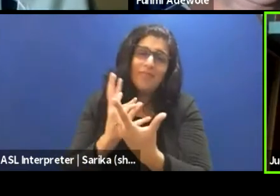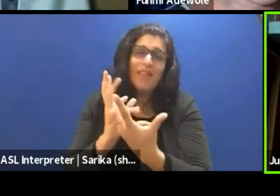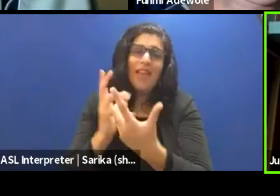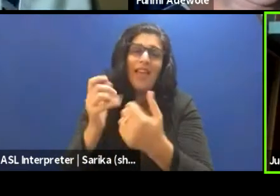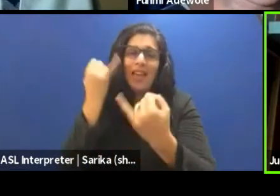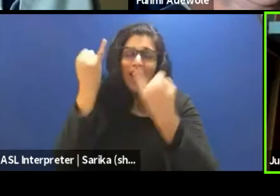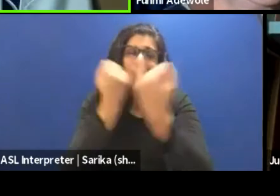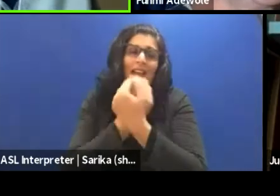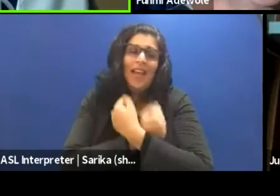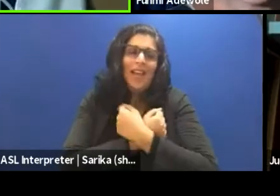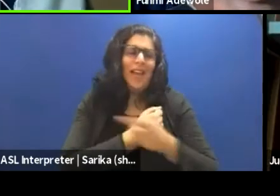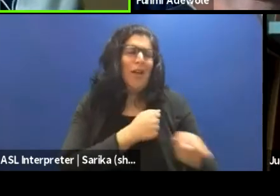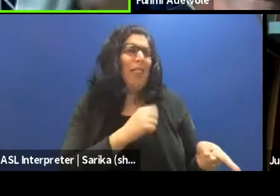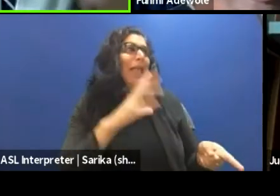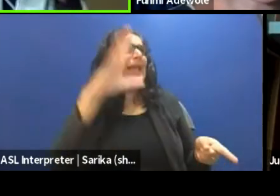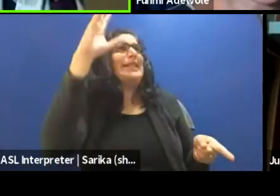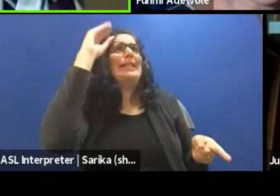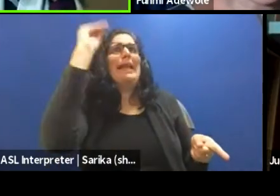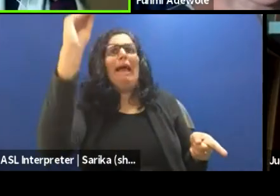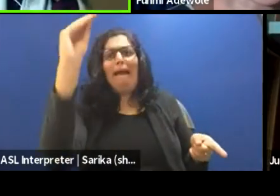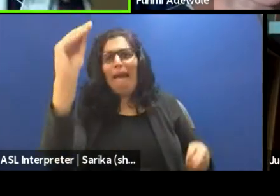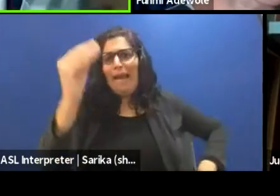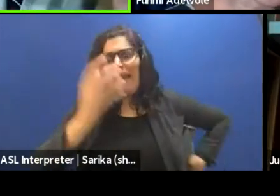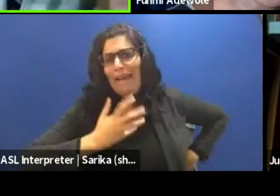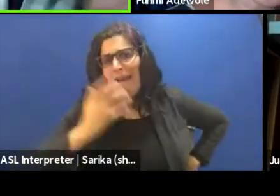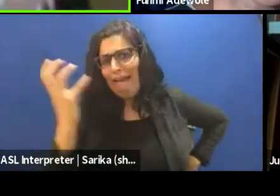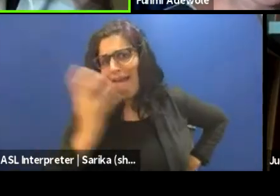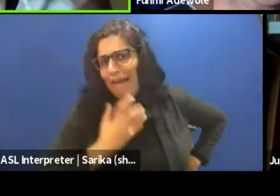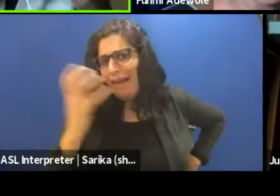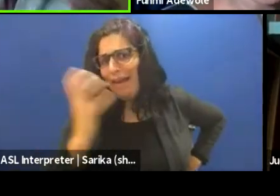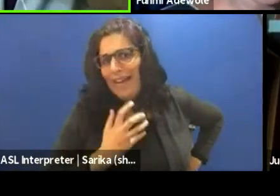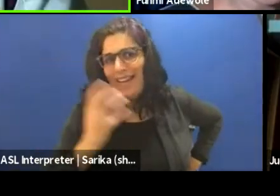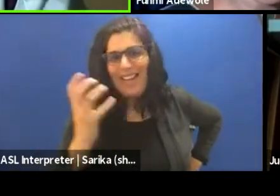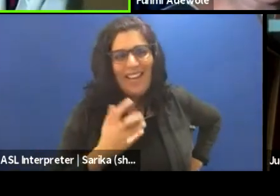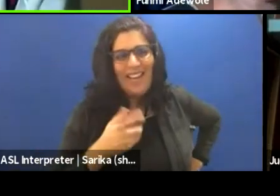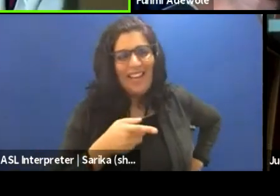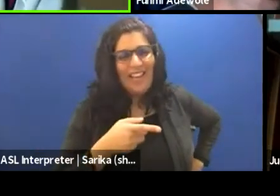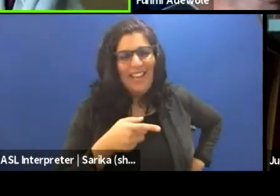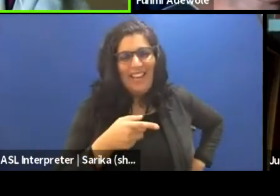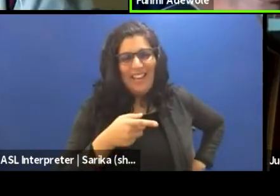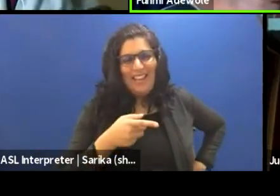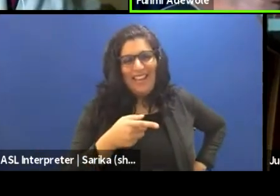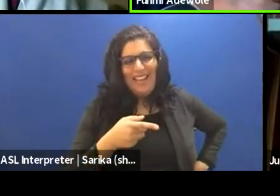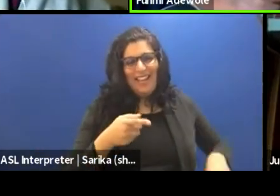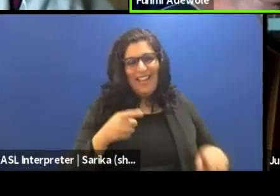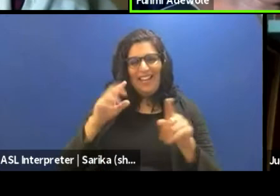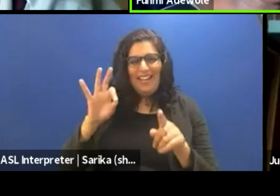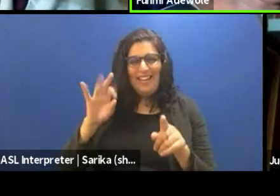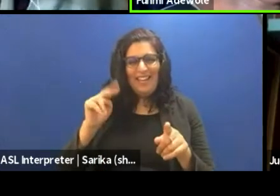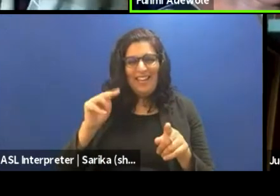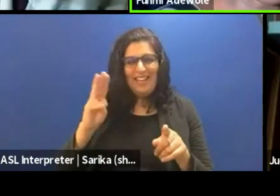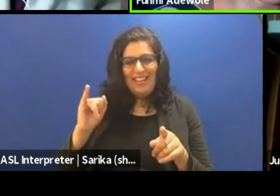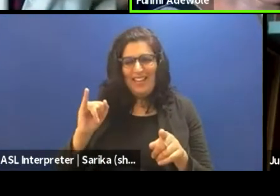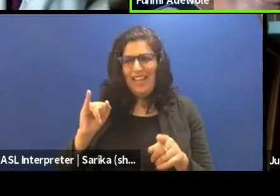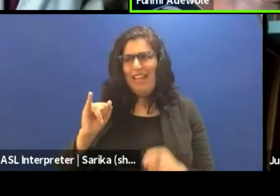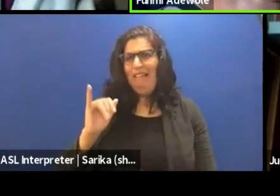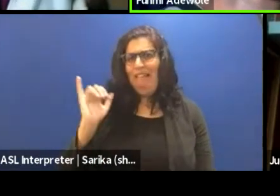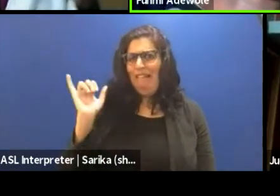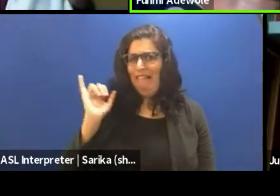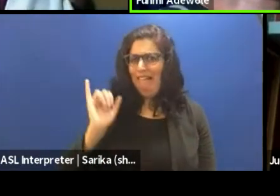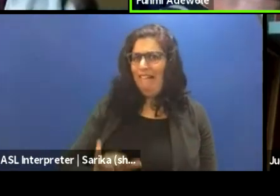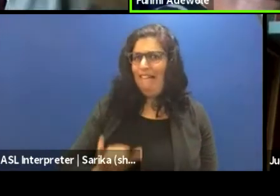how I- This guy. This is it just me? I love, I love. Is it